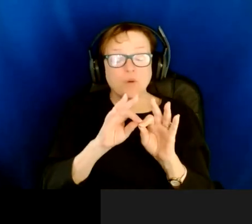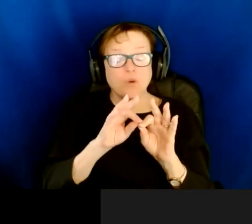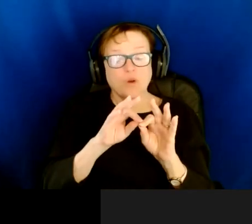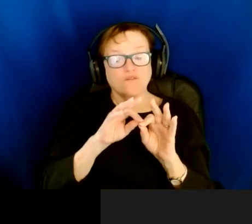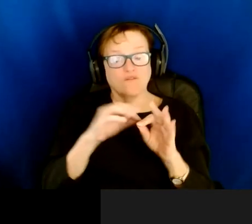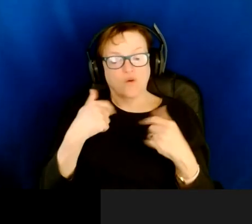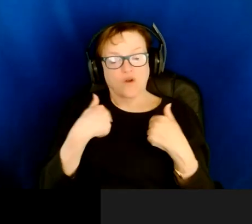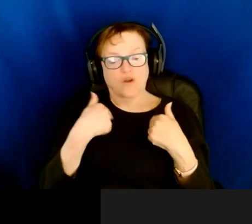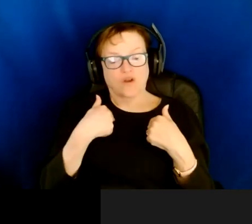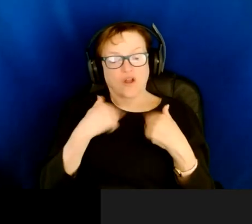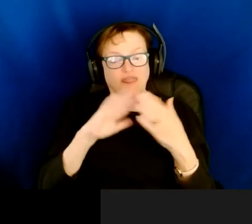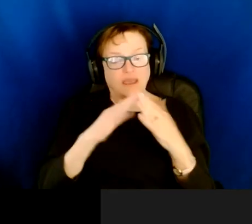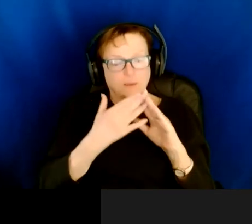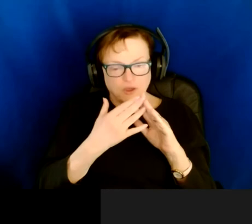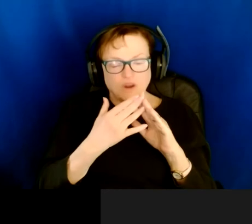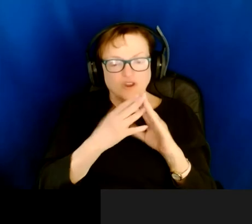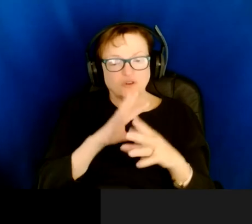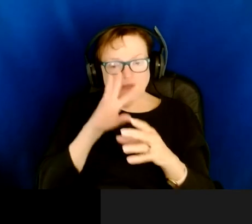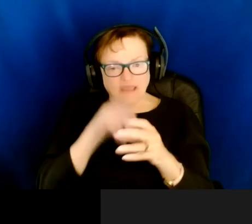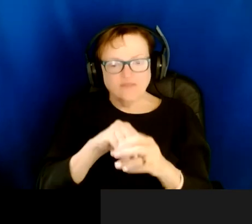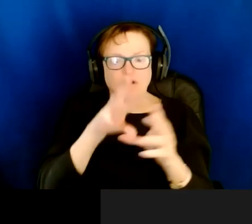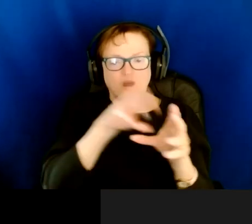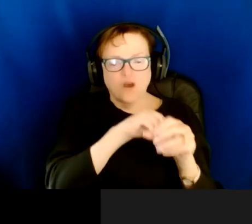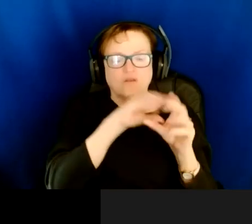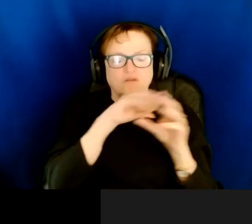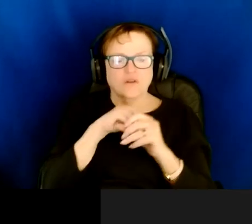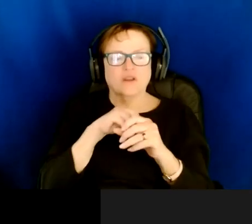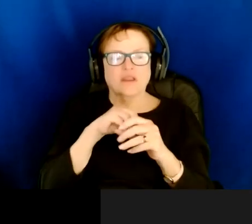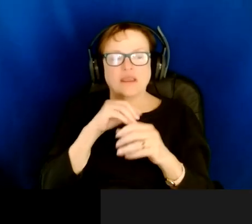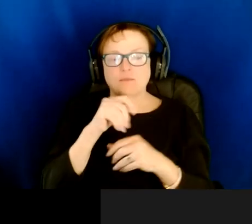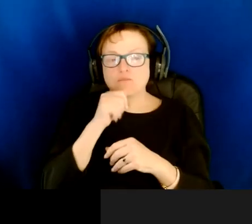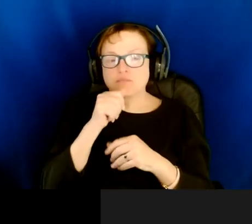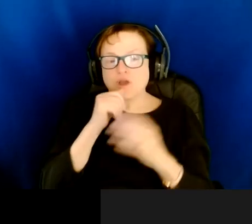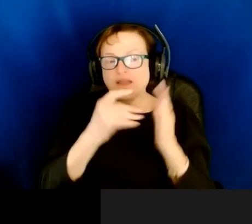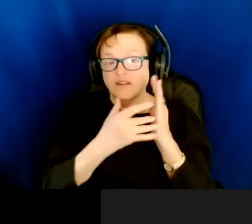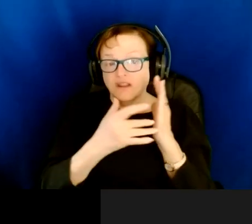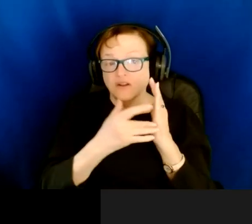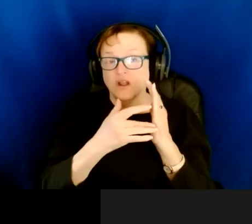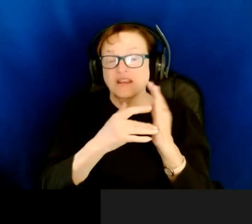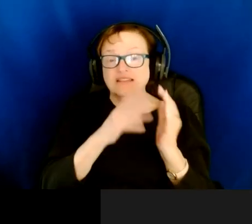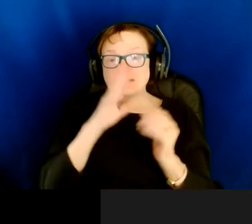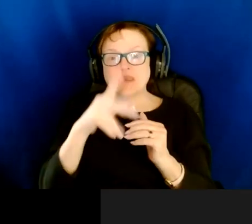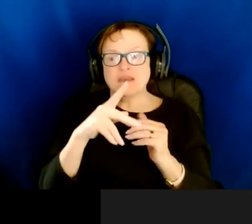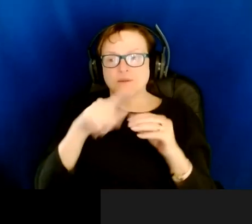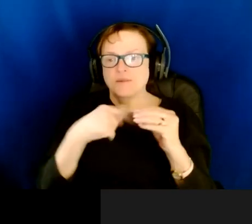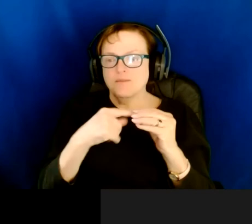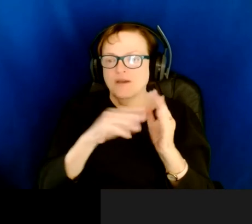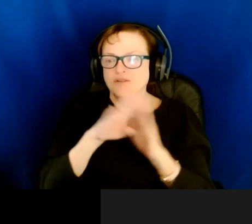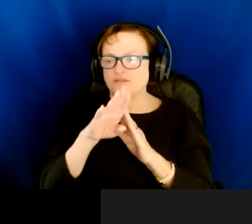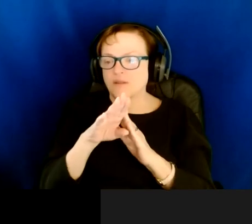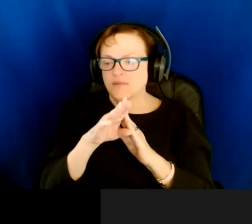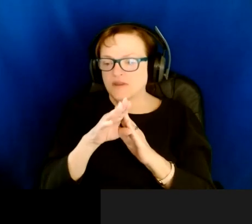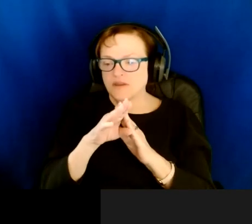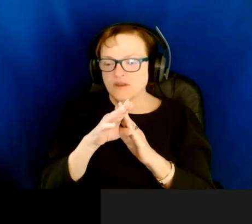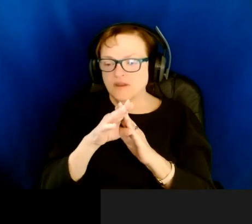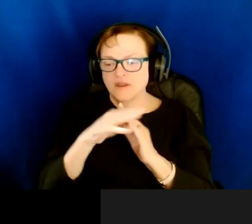to engage and try this technology and, and have a voice in its development, because from the very